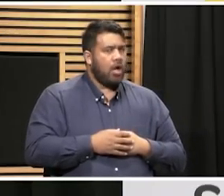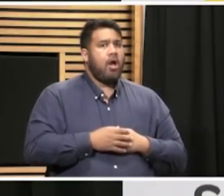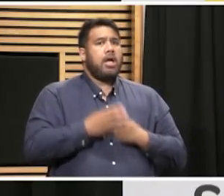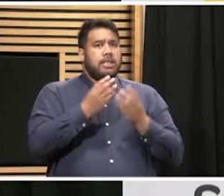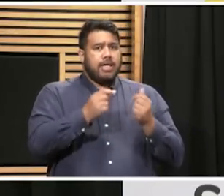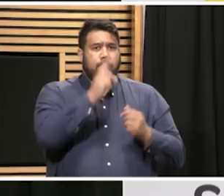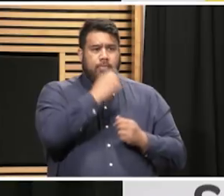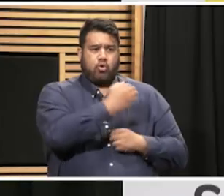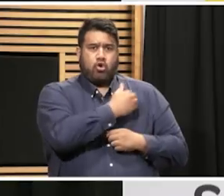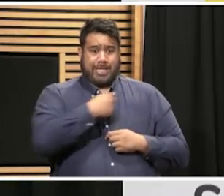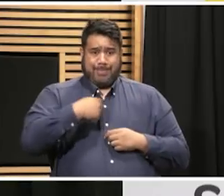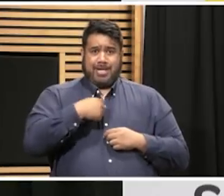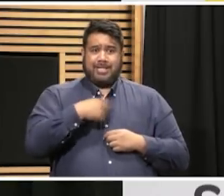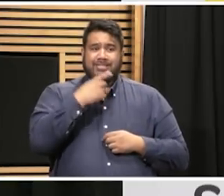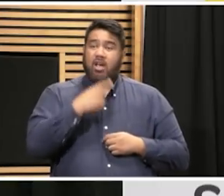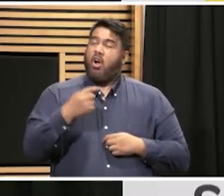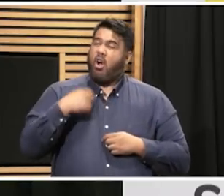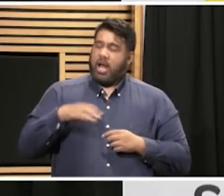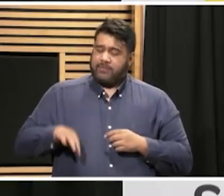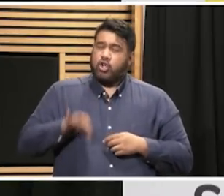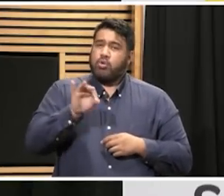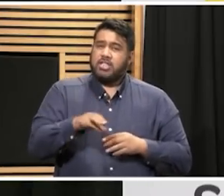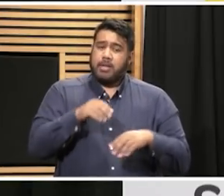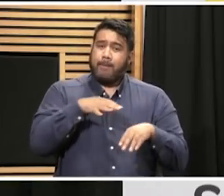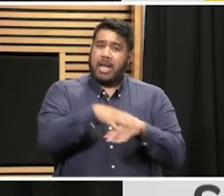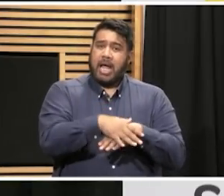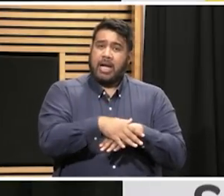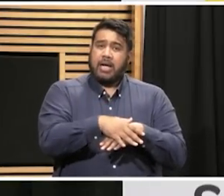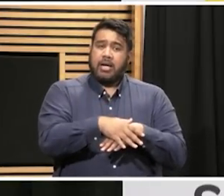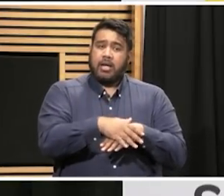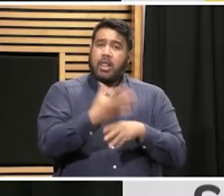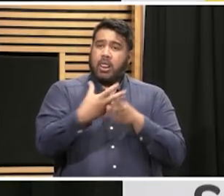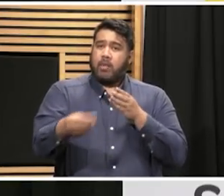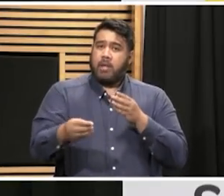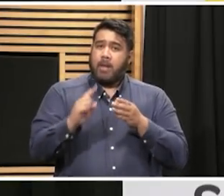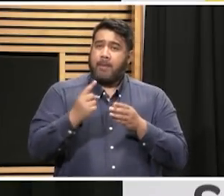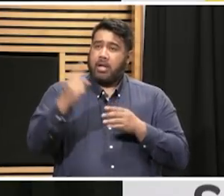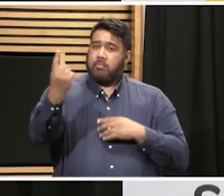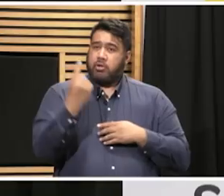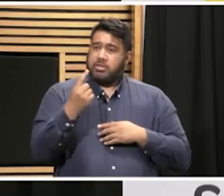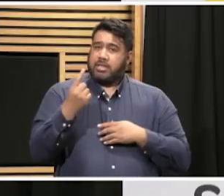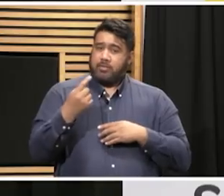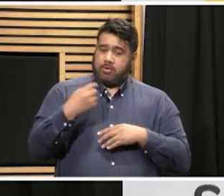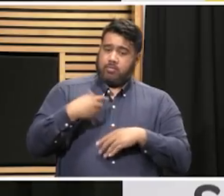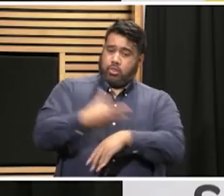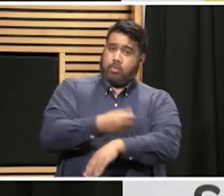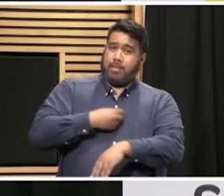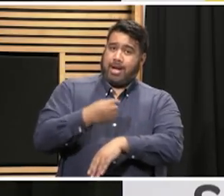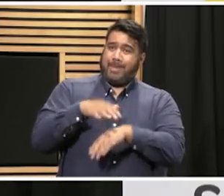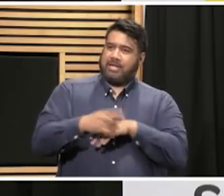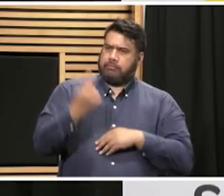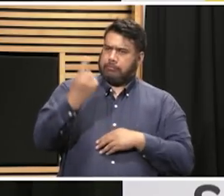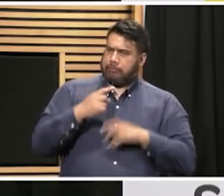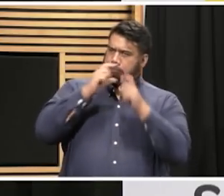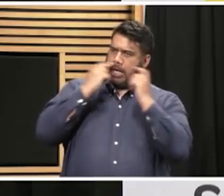blood and they're concerned that the people that have taken the blood aren't wearing enough protective equipment. What would be your advice to the